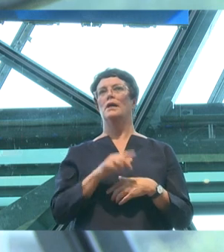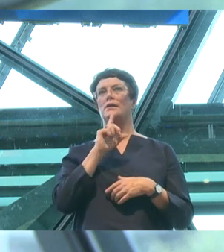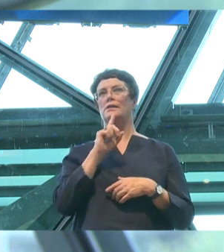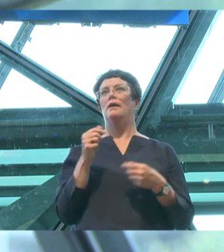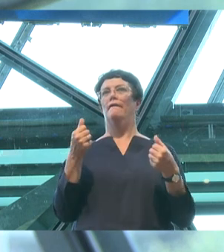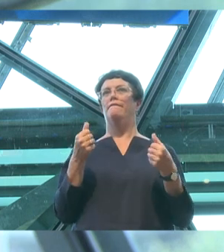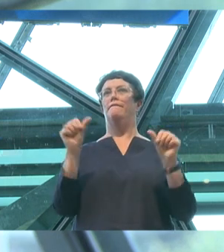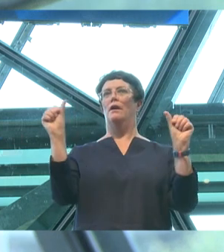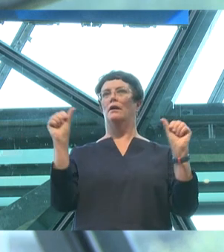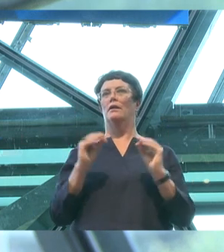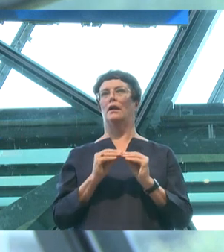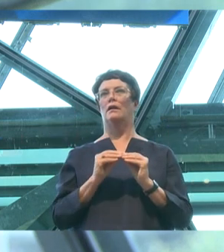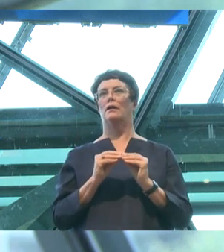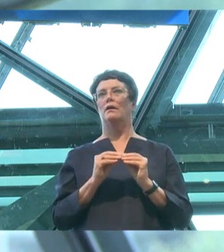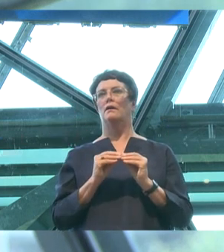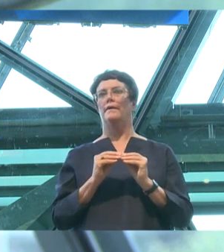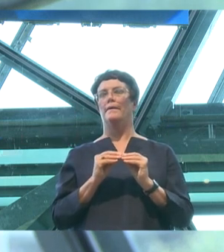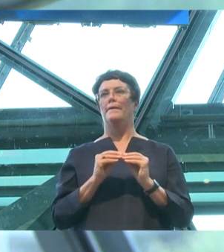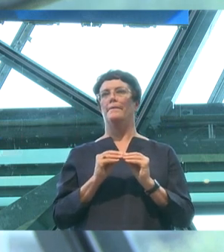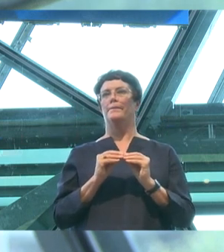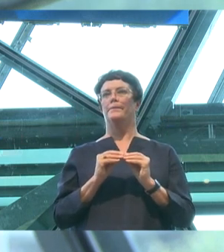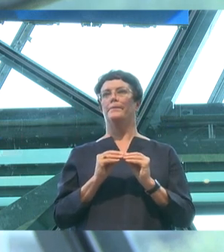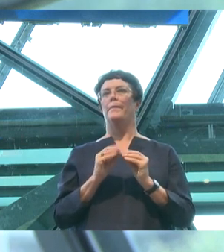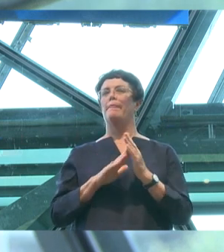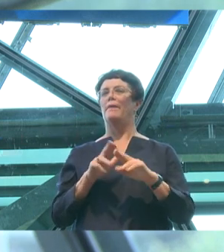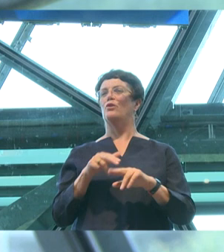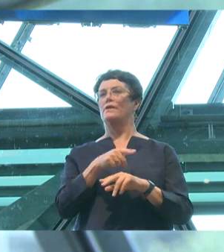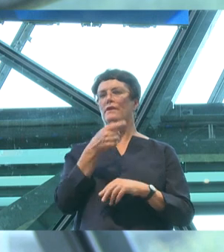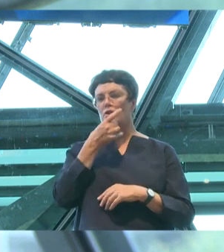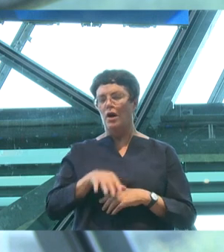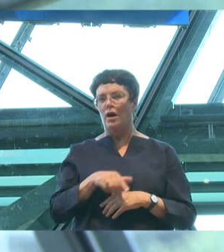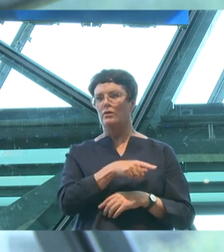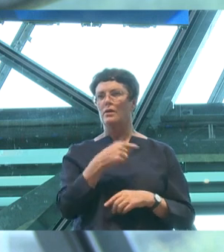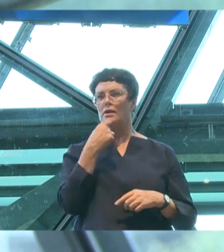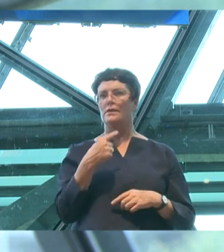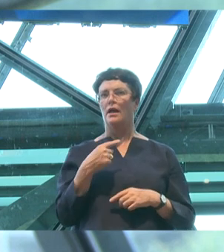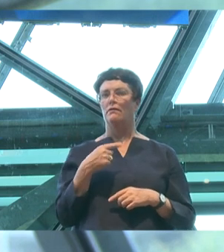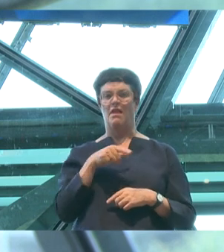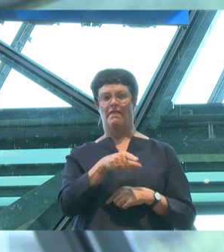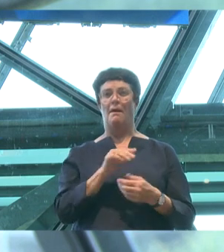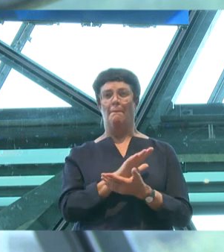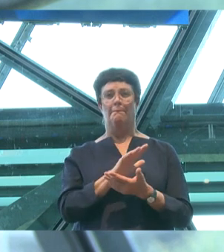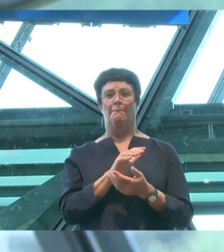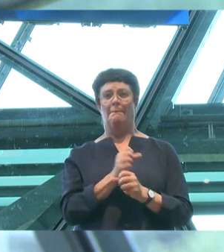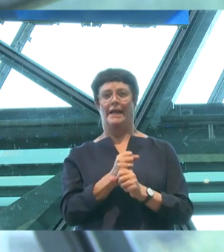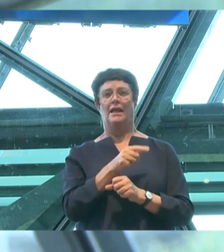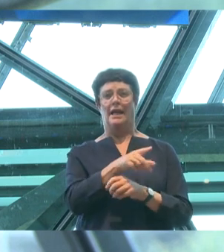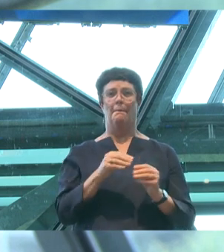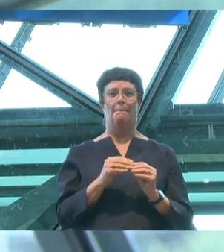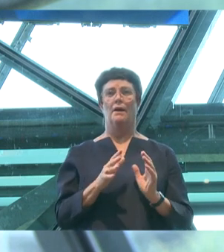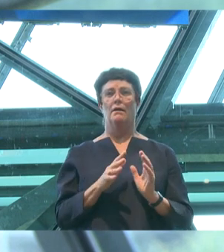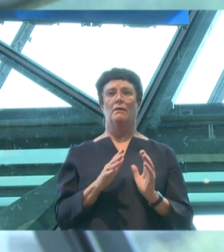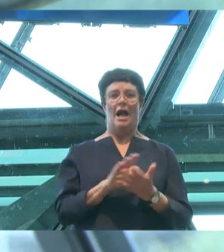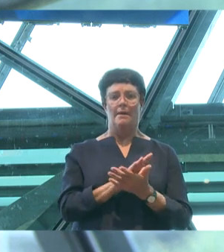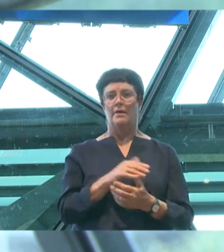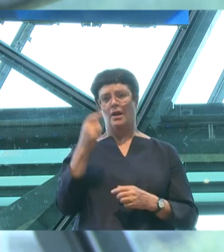Finally, our therapist asked us, the parents of this child, is it making him happy for you to insist on calling him a boy?